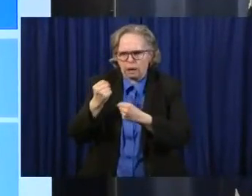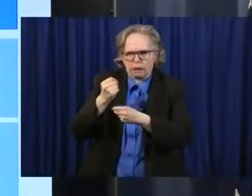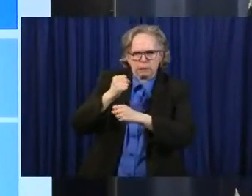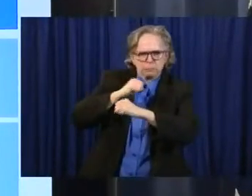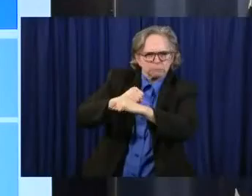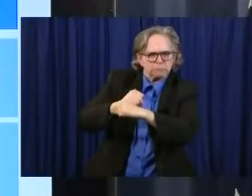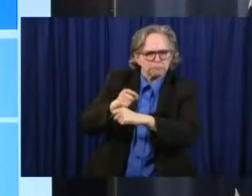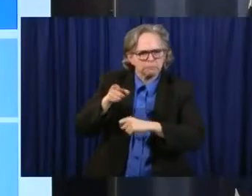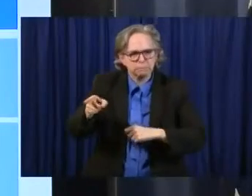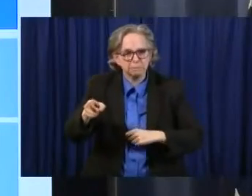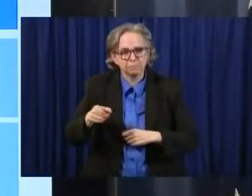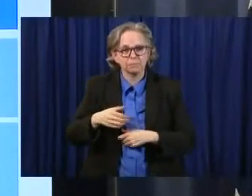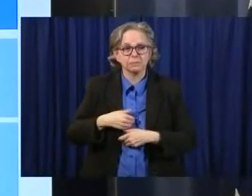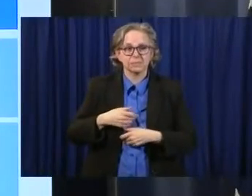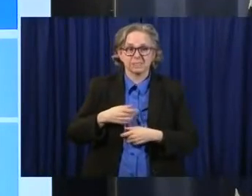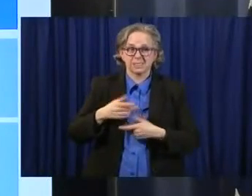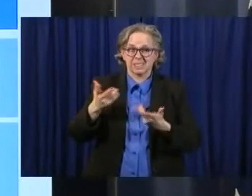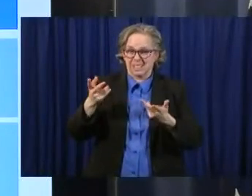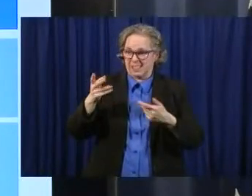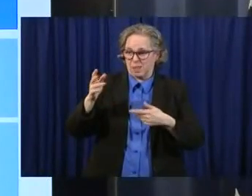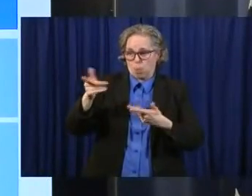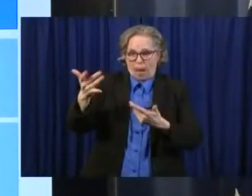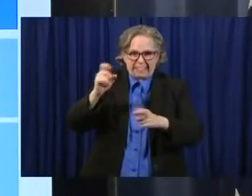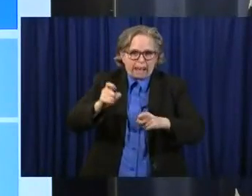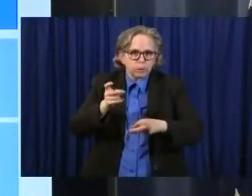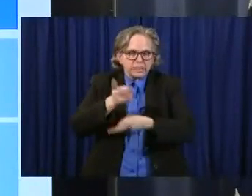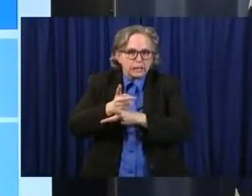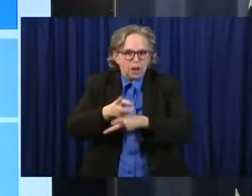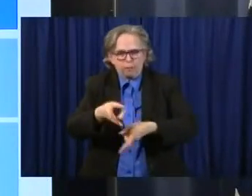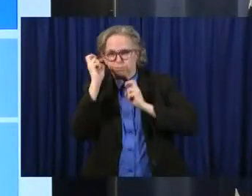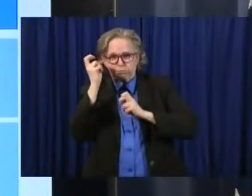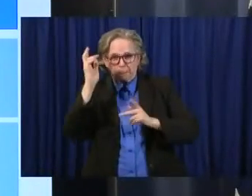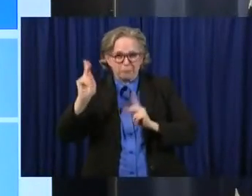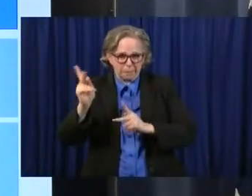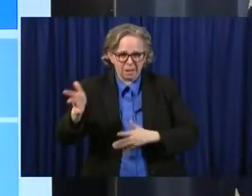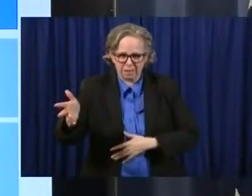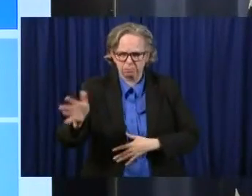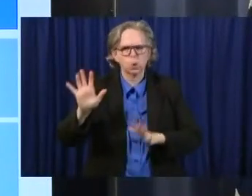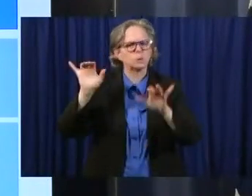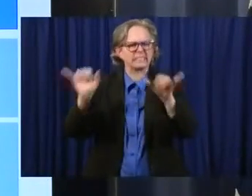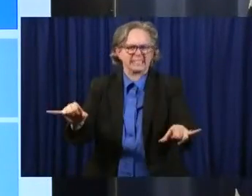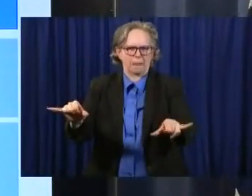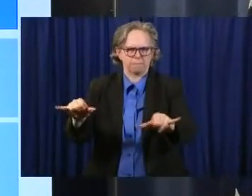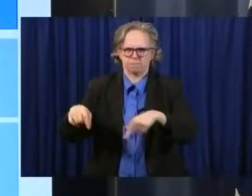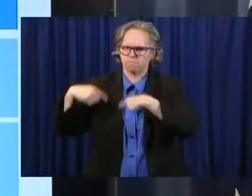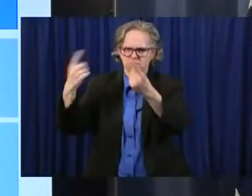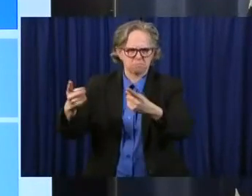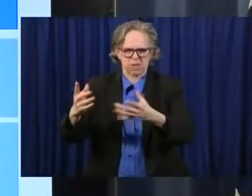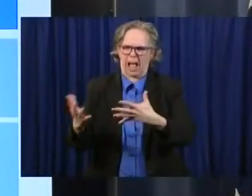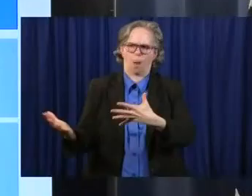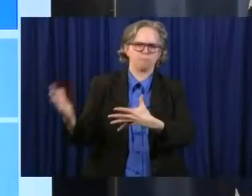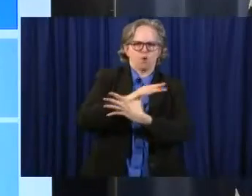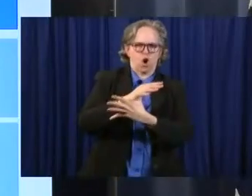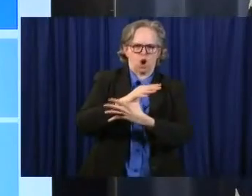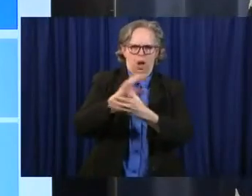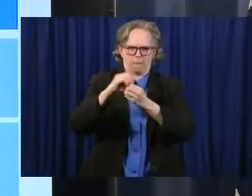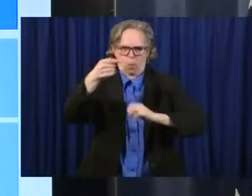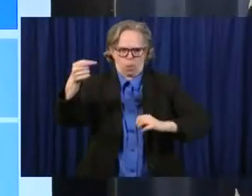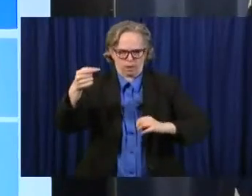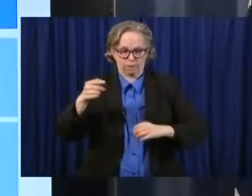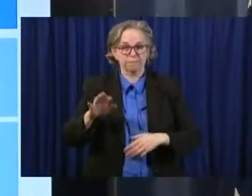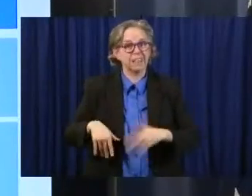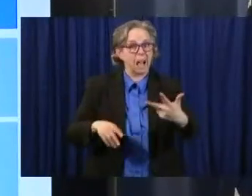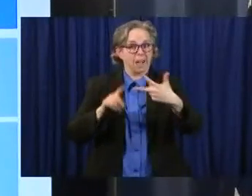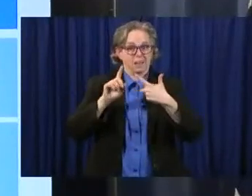the sickest and not have our hospitals be overrun. So that remains the same in priority number one. In priority number two,